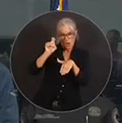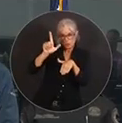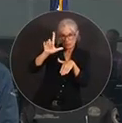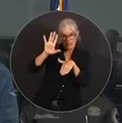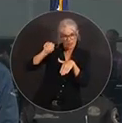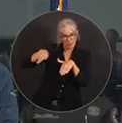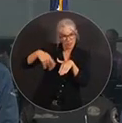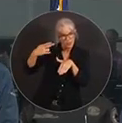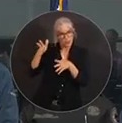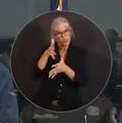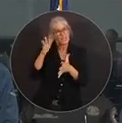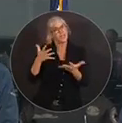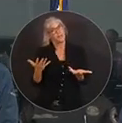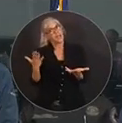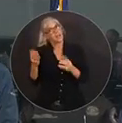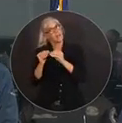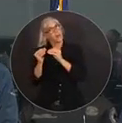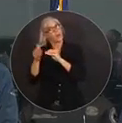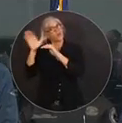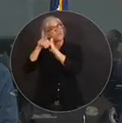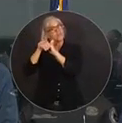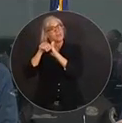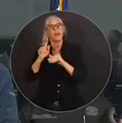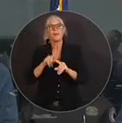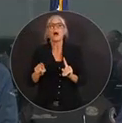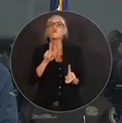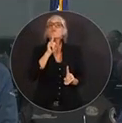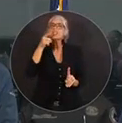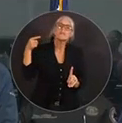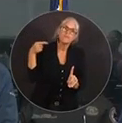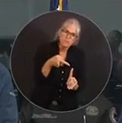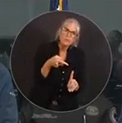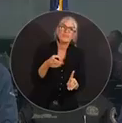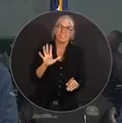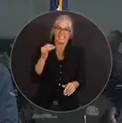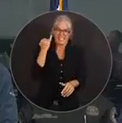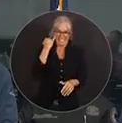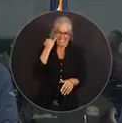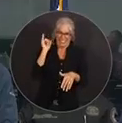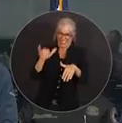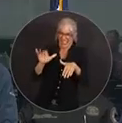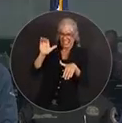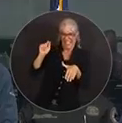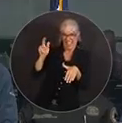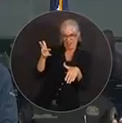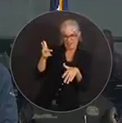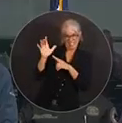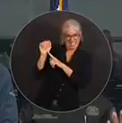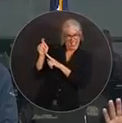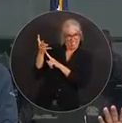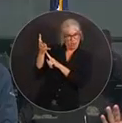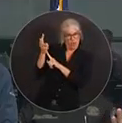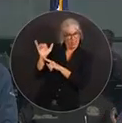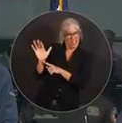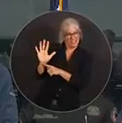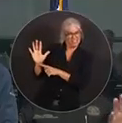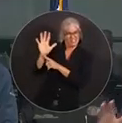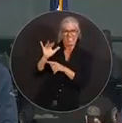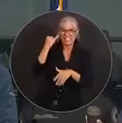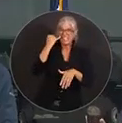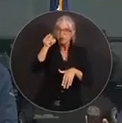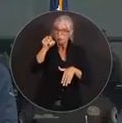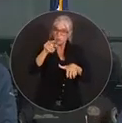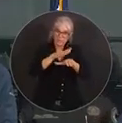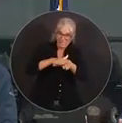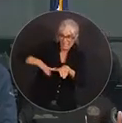and maybe it's stronger than that. But the reality is, if it's in that Cat 3, Cat 4 range, if you are on higher ground,